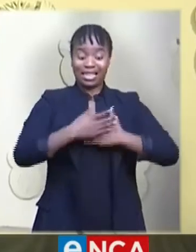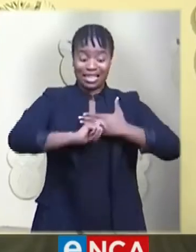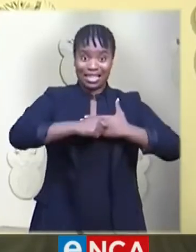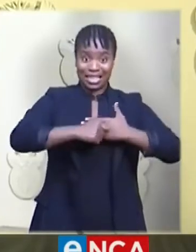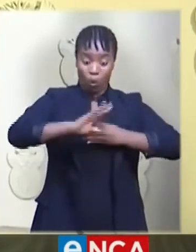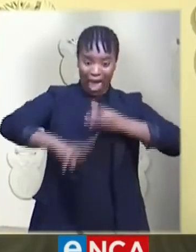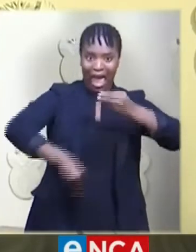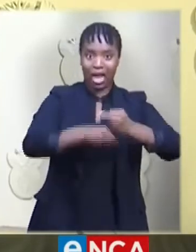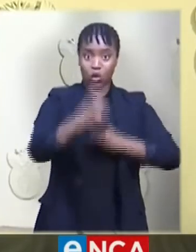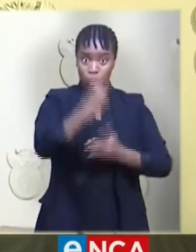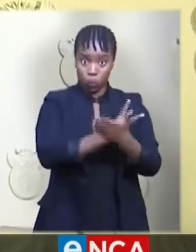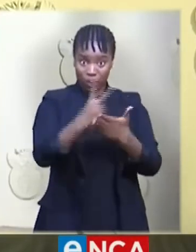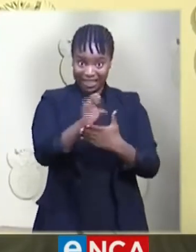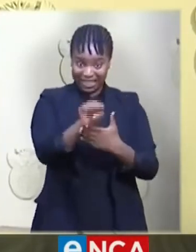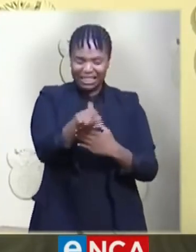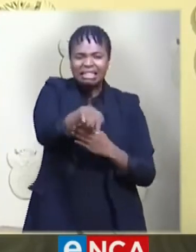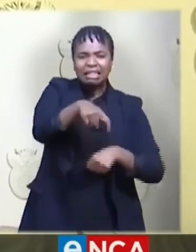public health interventions.